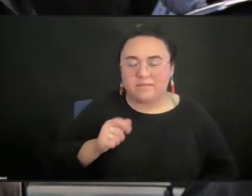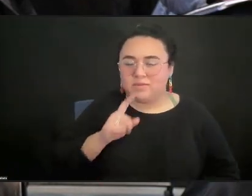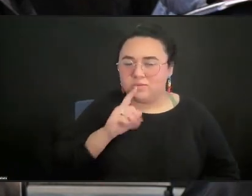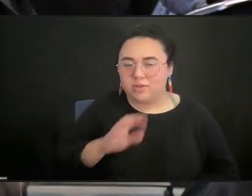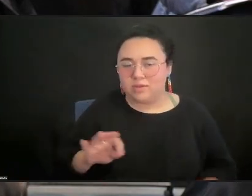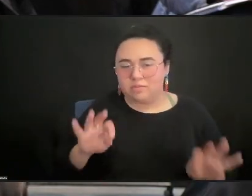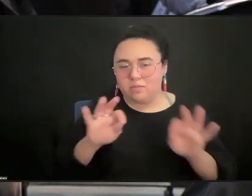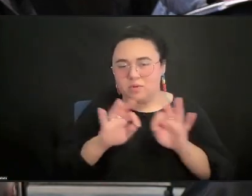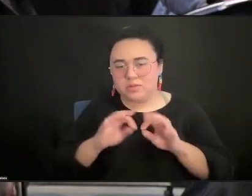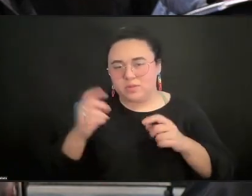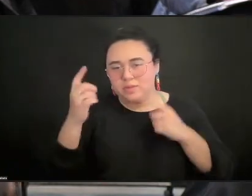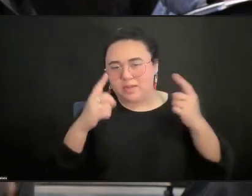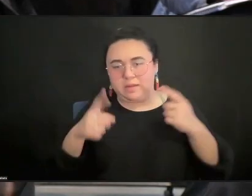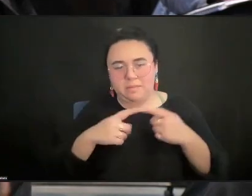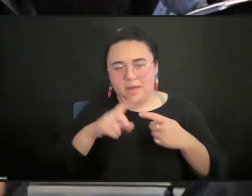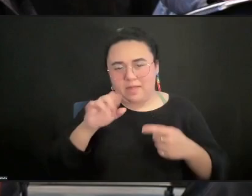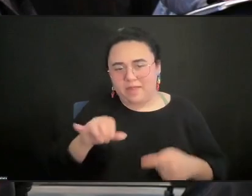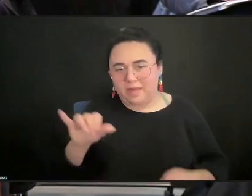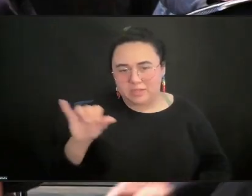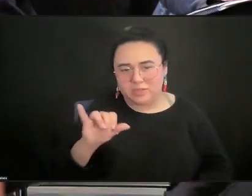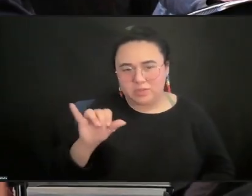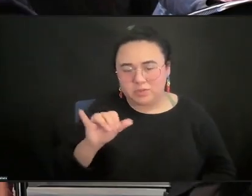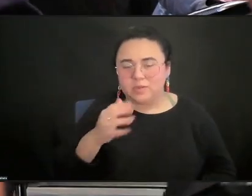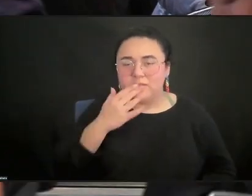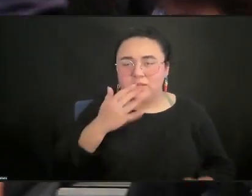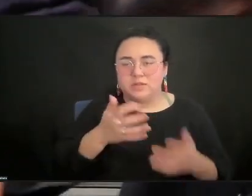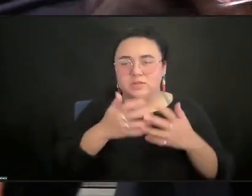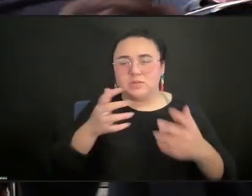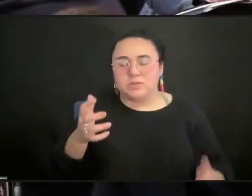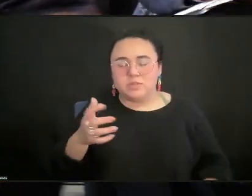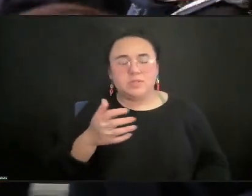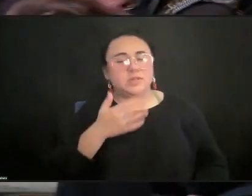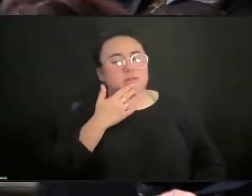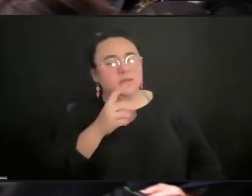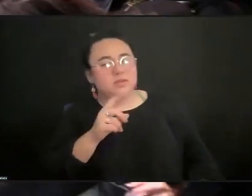So thank you very much. Thank you, Duyen. Thank you, Michael.